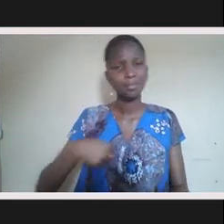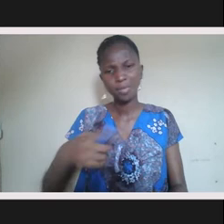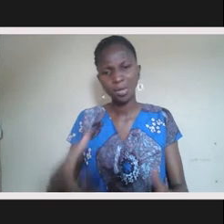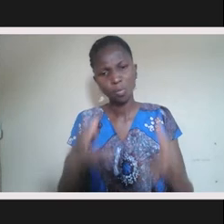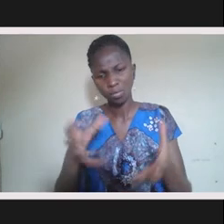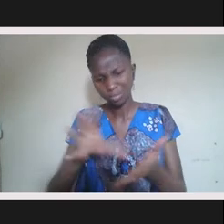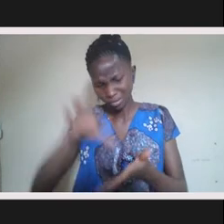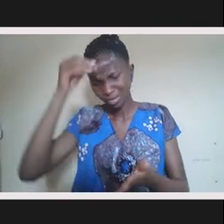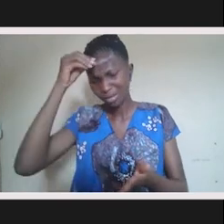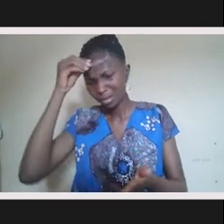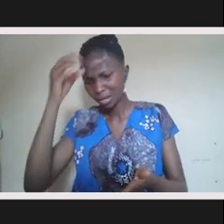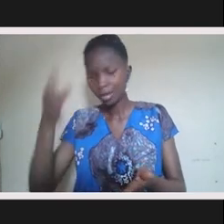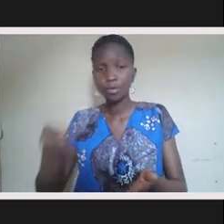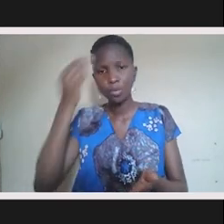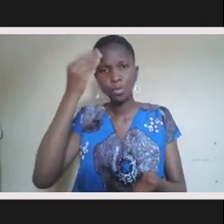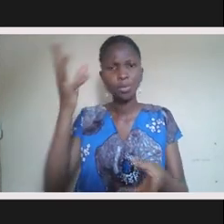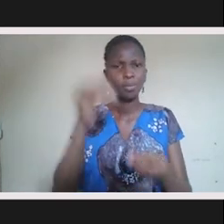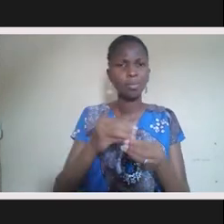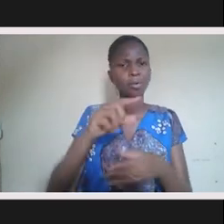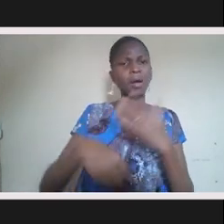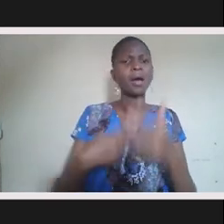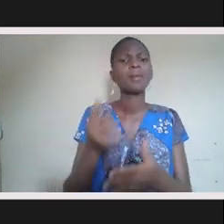And learn from, you know, that background.